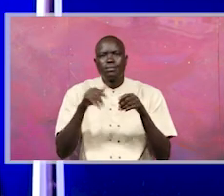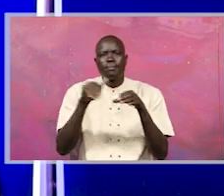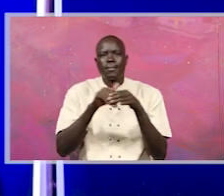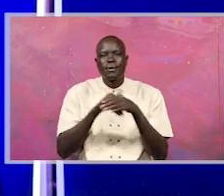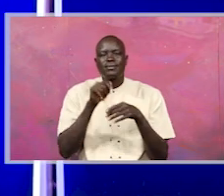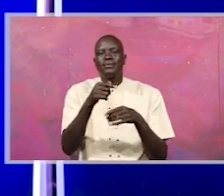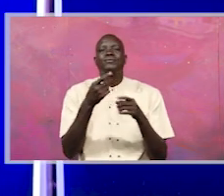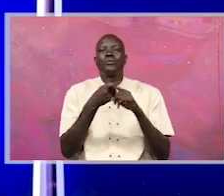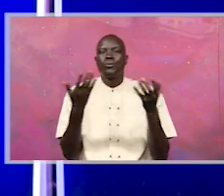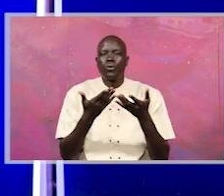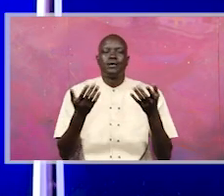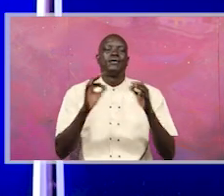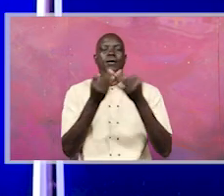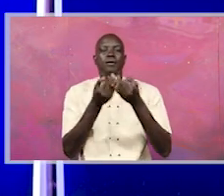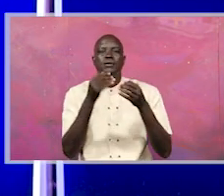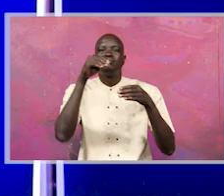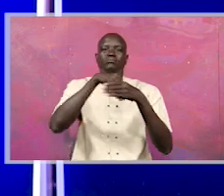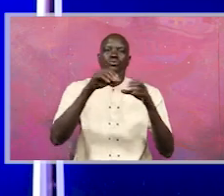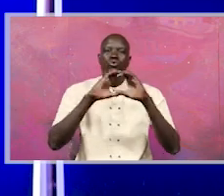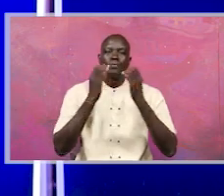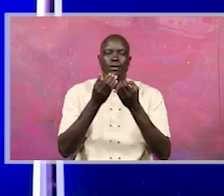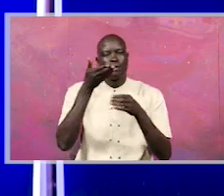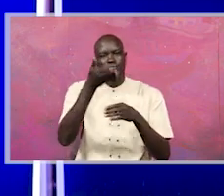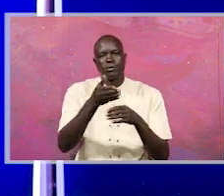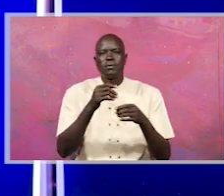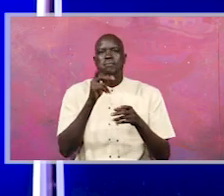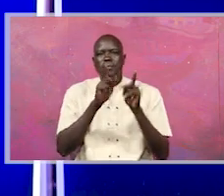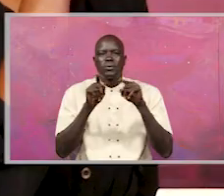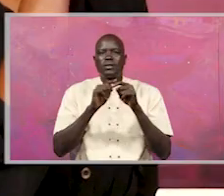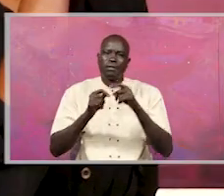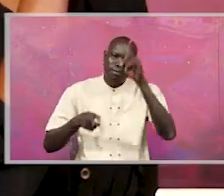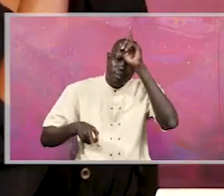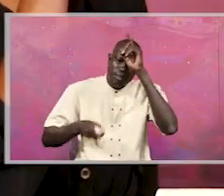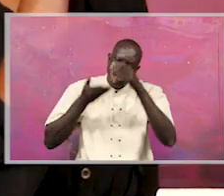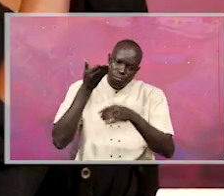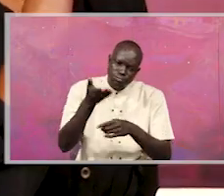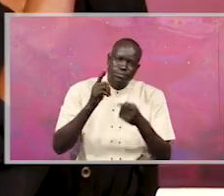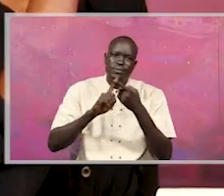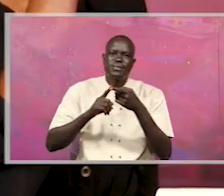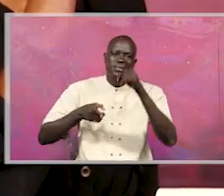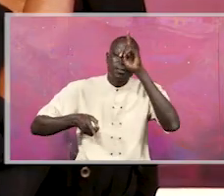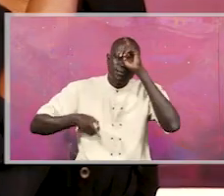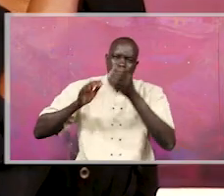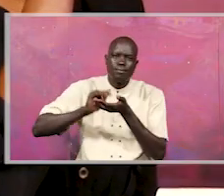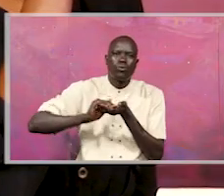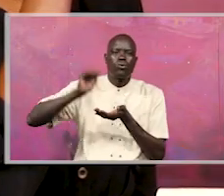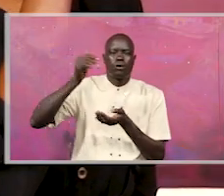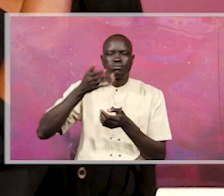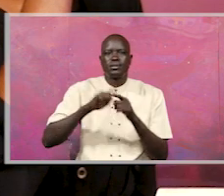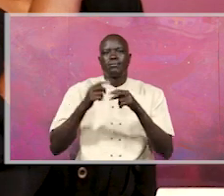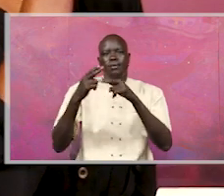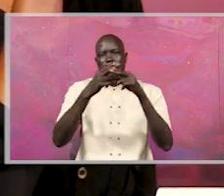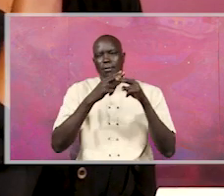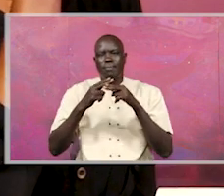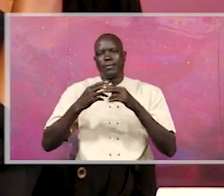of our community. Either we have become more greedy, either we have become more selfish, we do not care